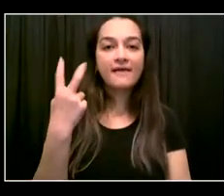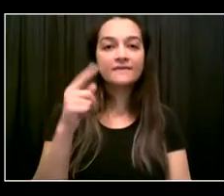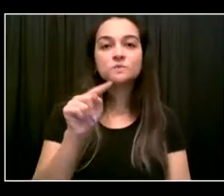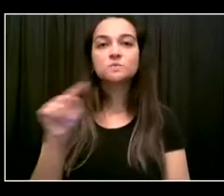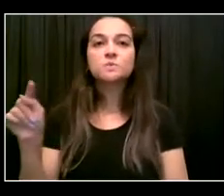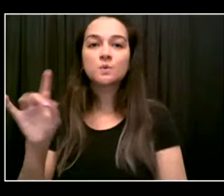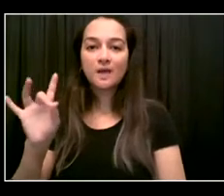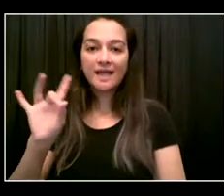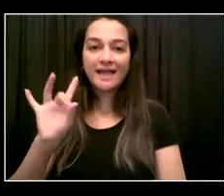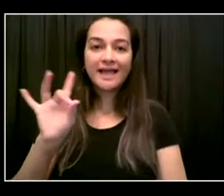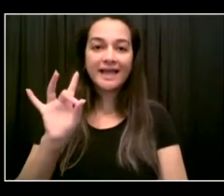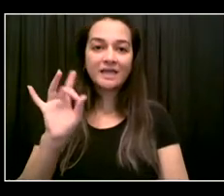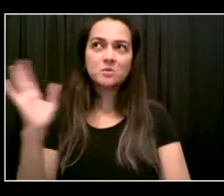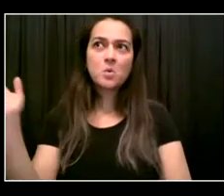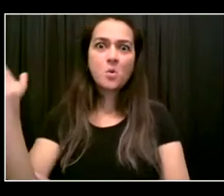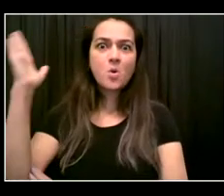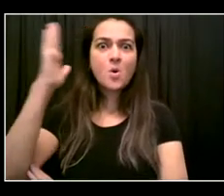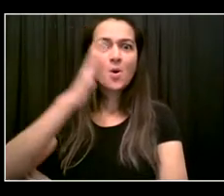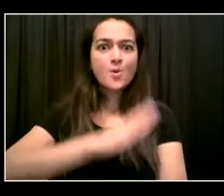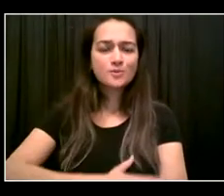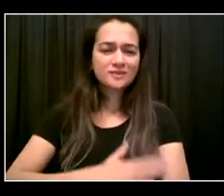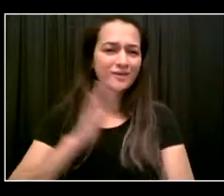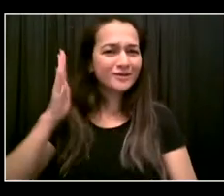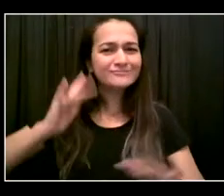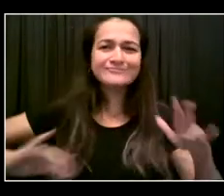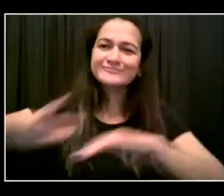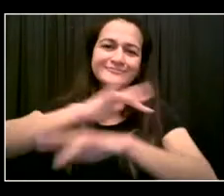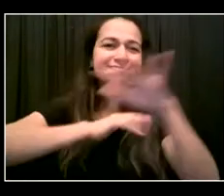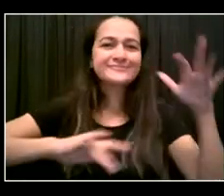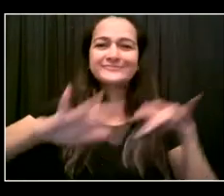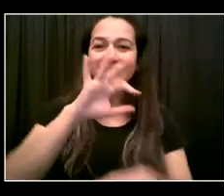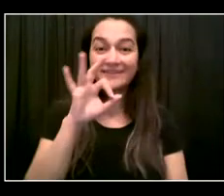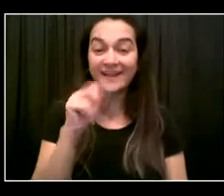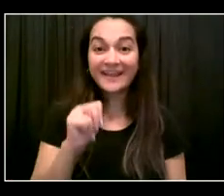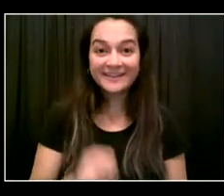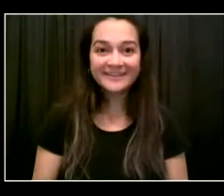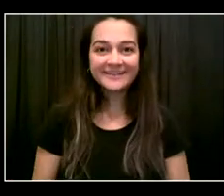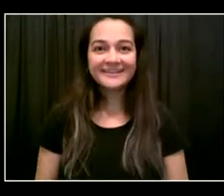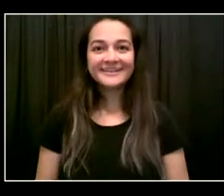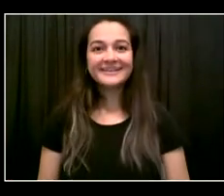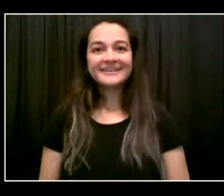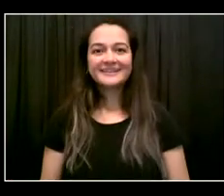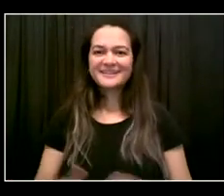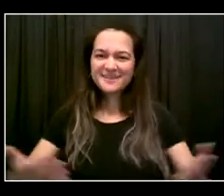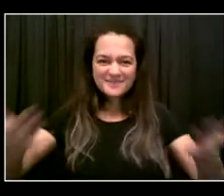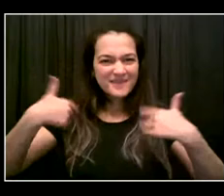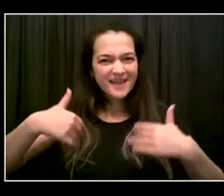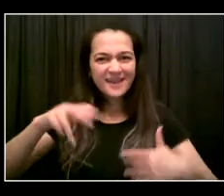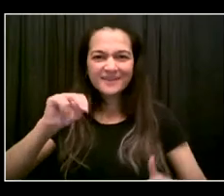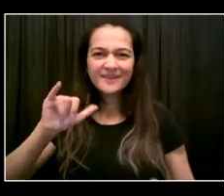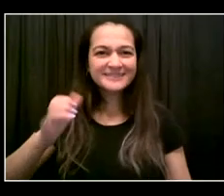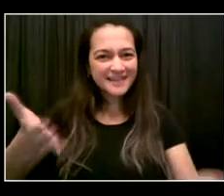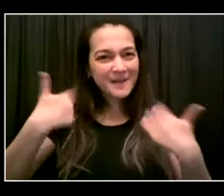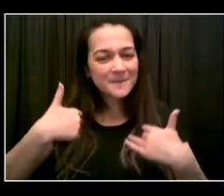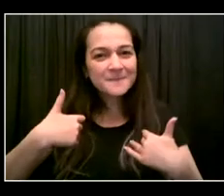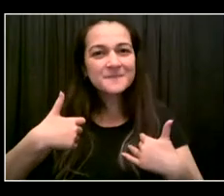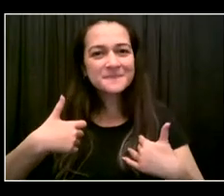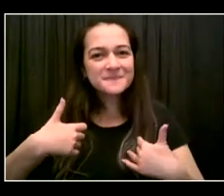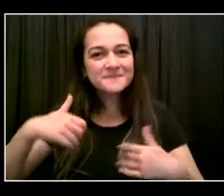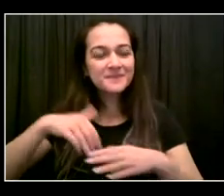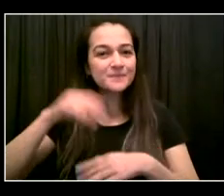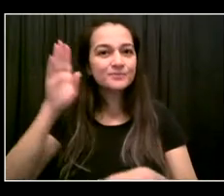back. We're back open. We're back in business. So everybody, just come on out. Celebrate the musicians.